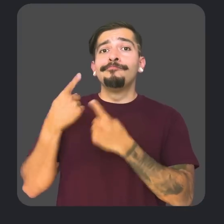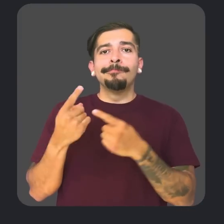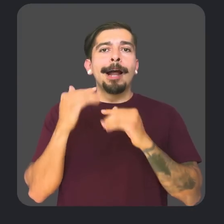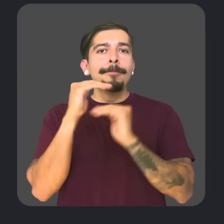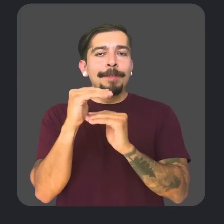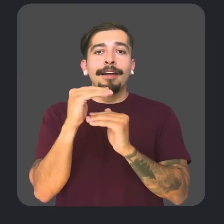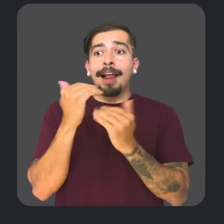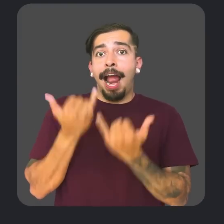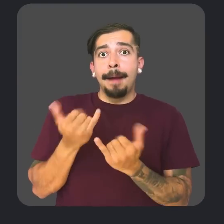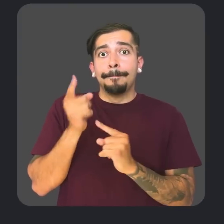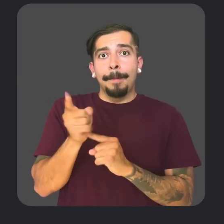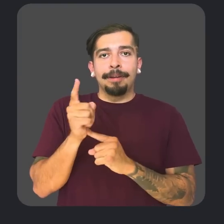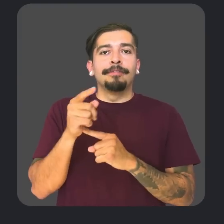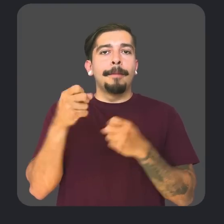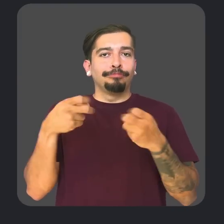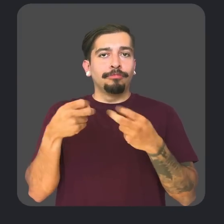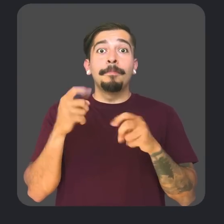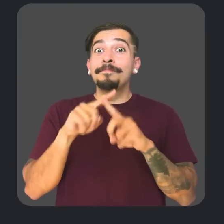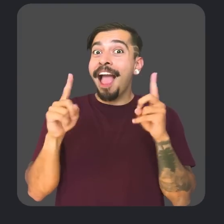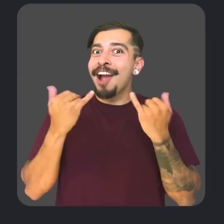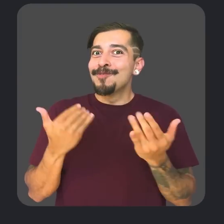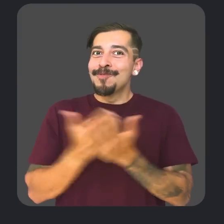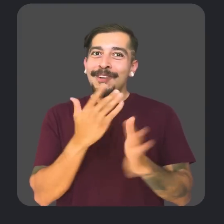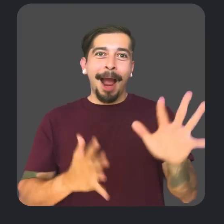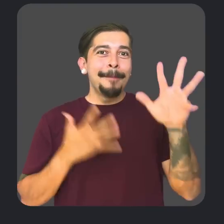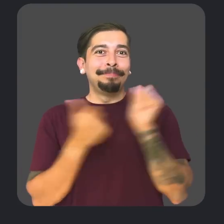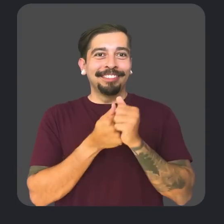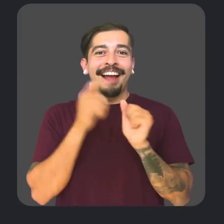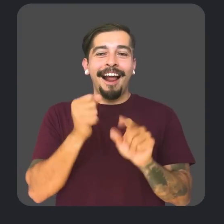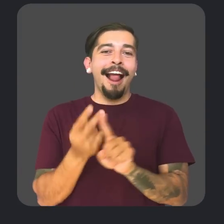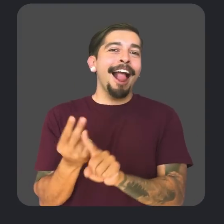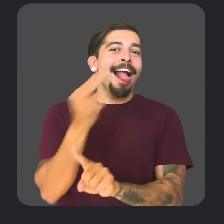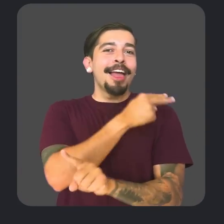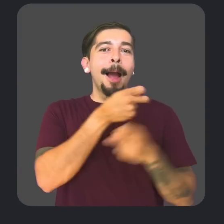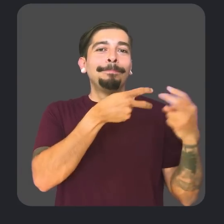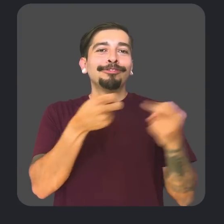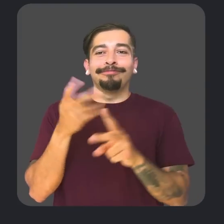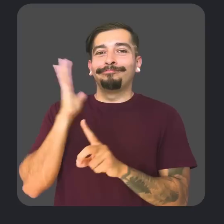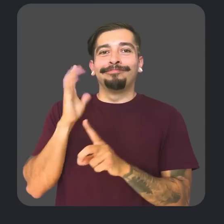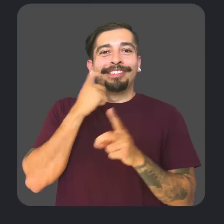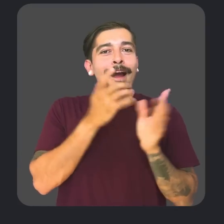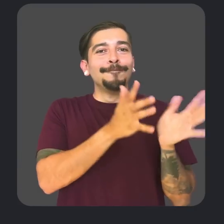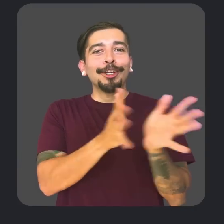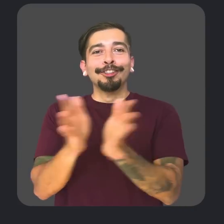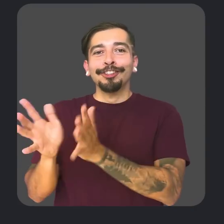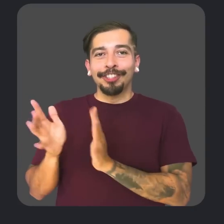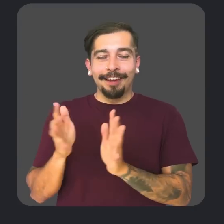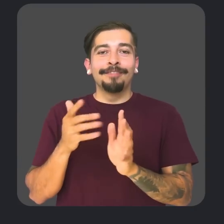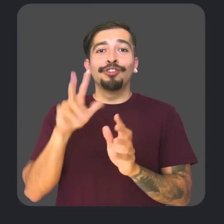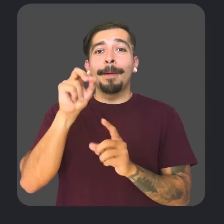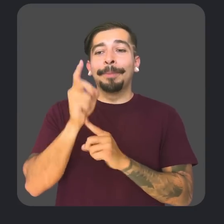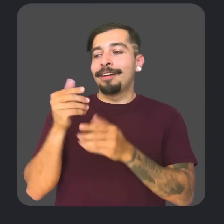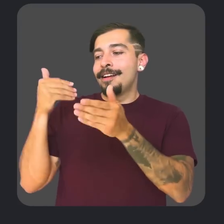Up until recently, meeting captions were only displayed in real time, but with the latest update, users can now scroll back in a conversation